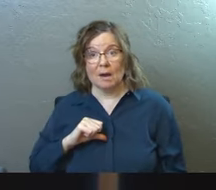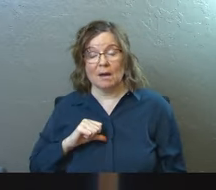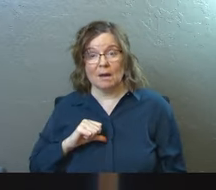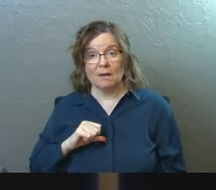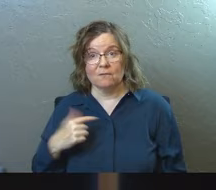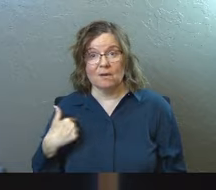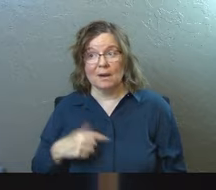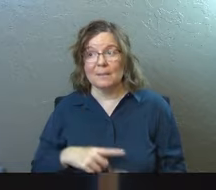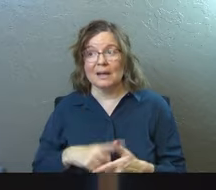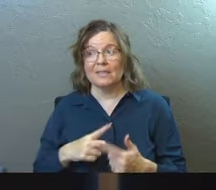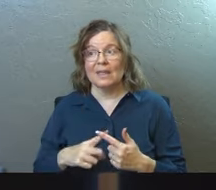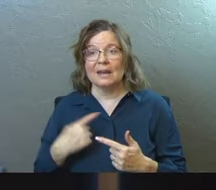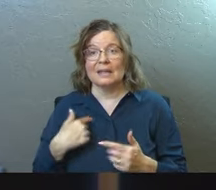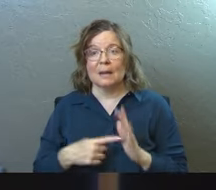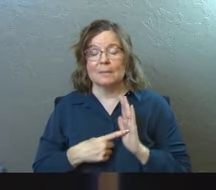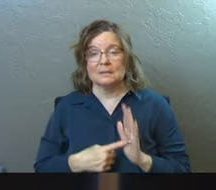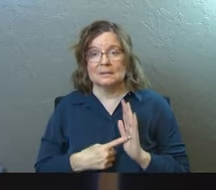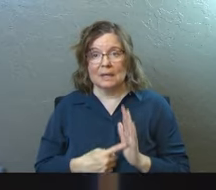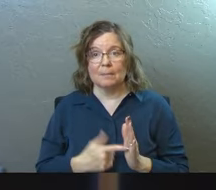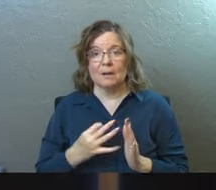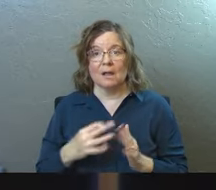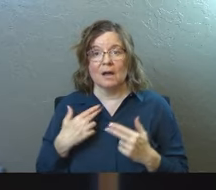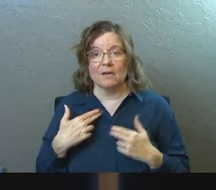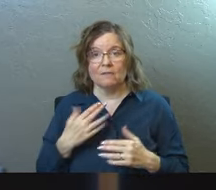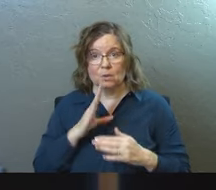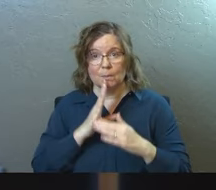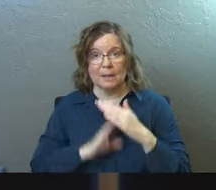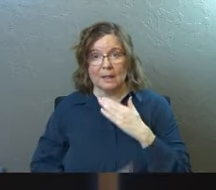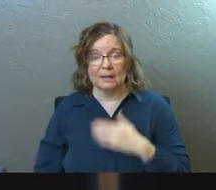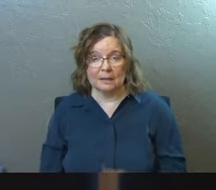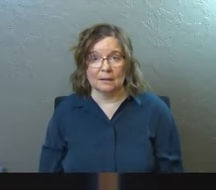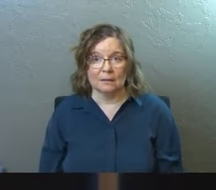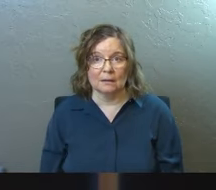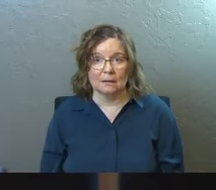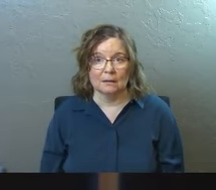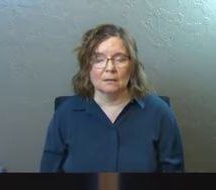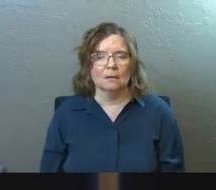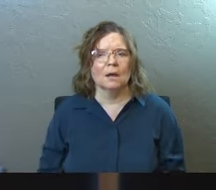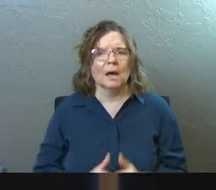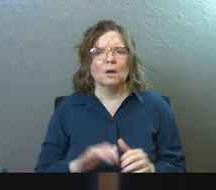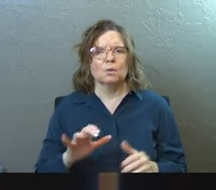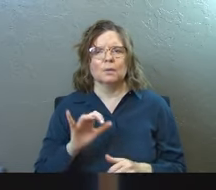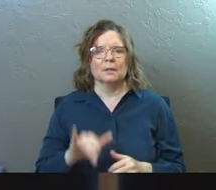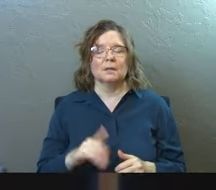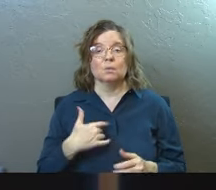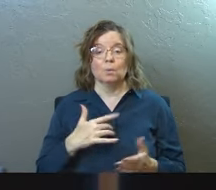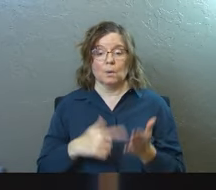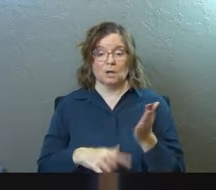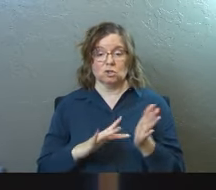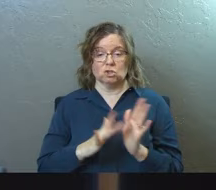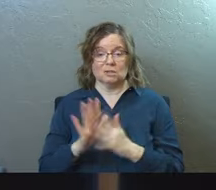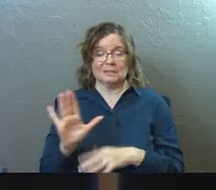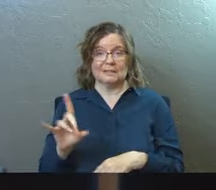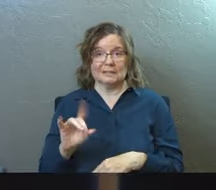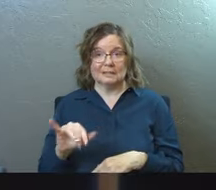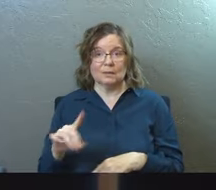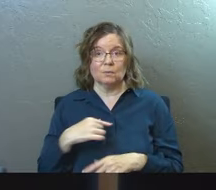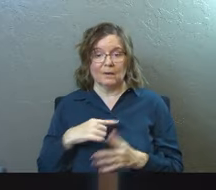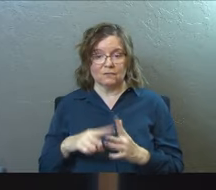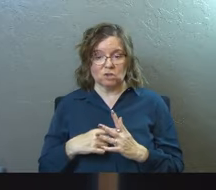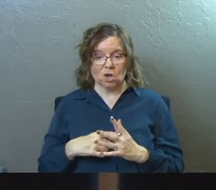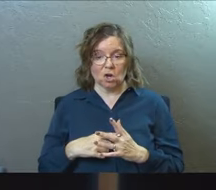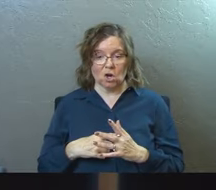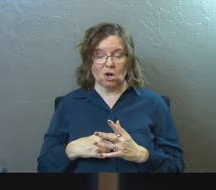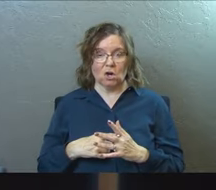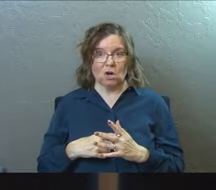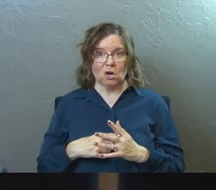all of us, but then he came as the example of humility. So how do we do this? We'll do what Jesus did. We've got to start